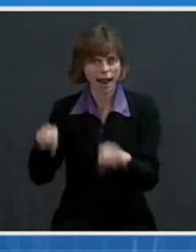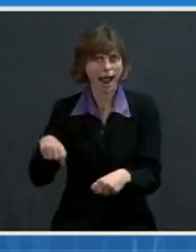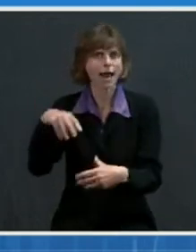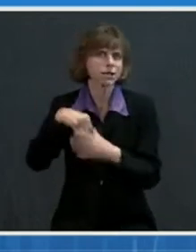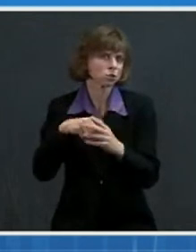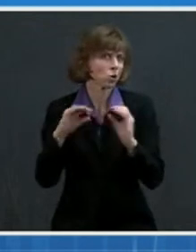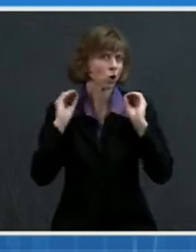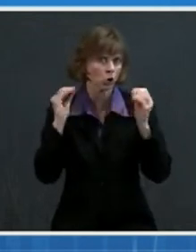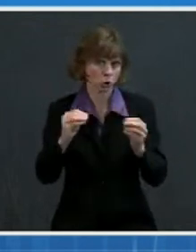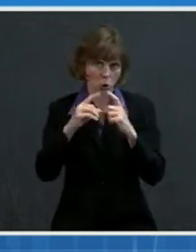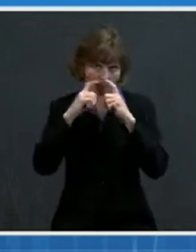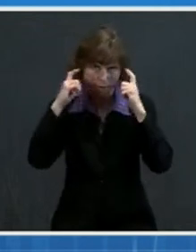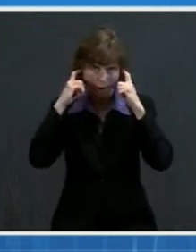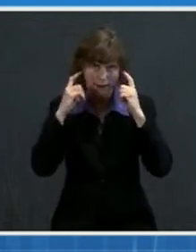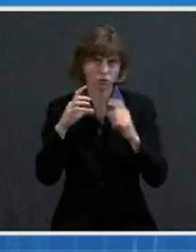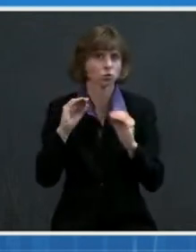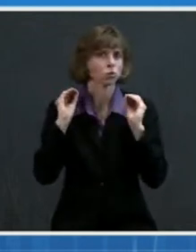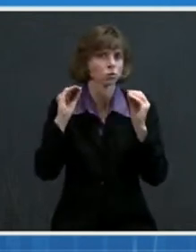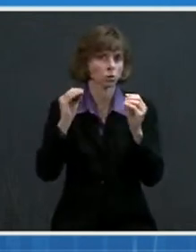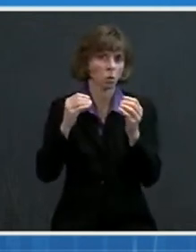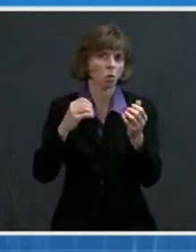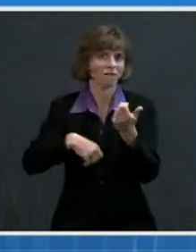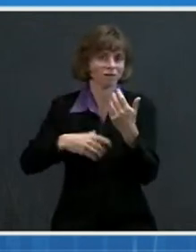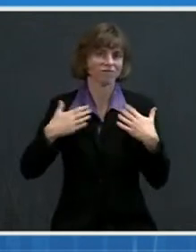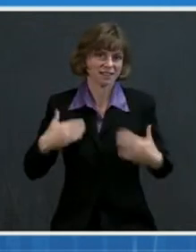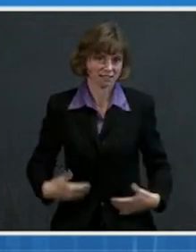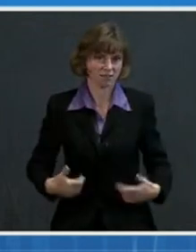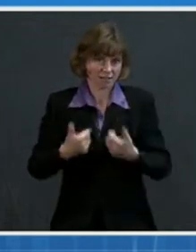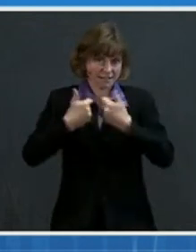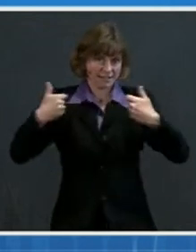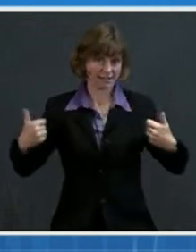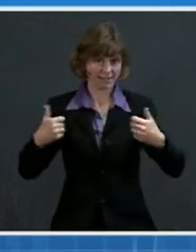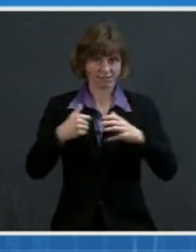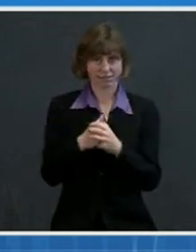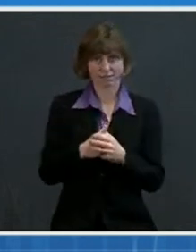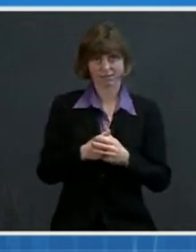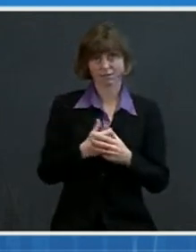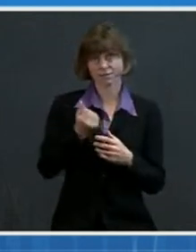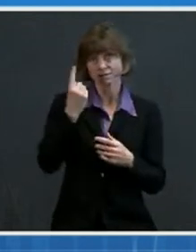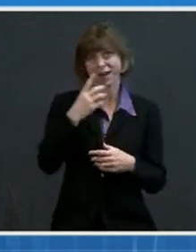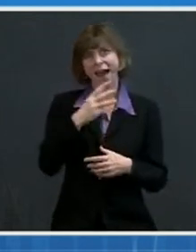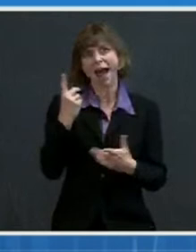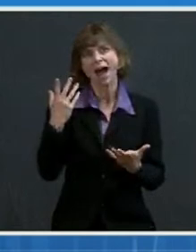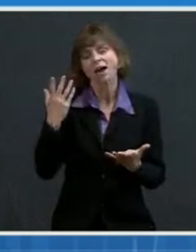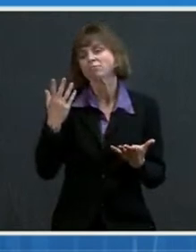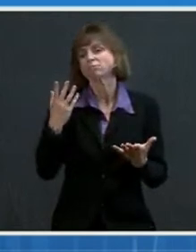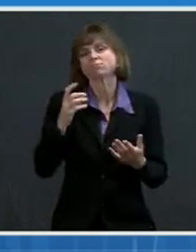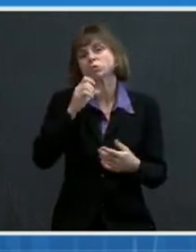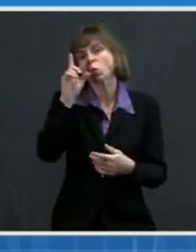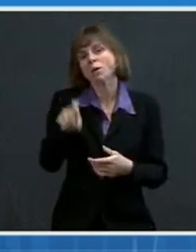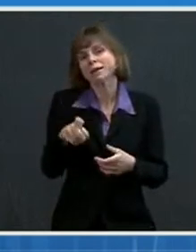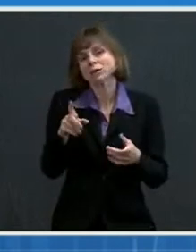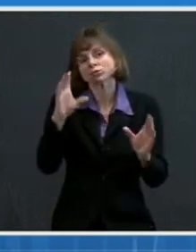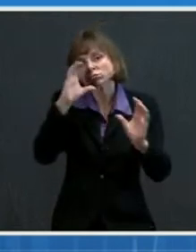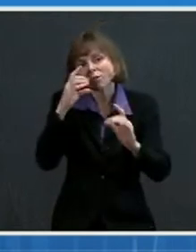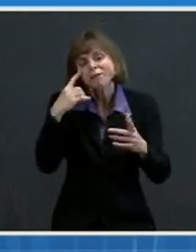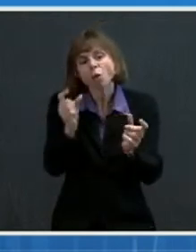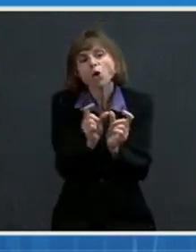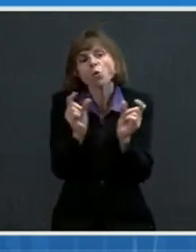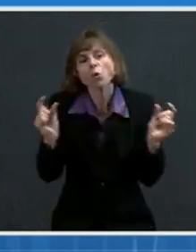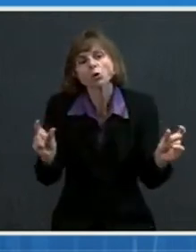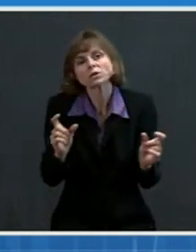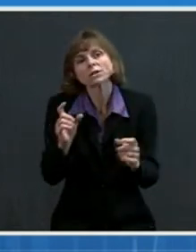wearing masks or physical distancing. And refrain from quarantine and testing following a known COVID-19